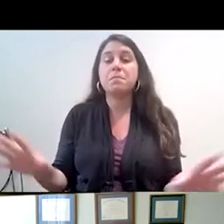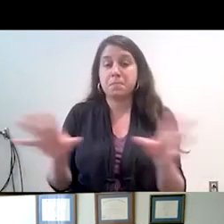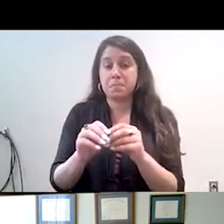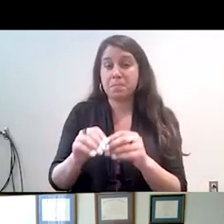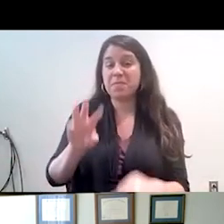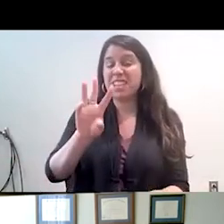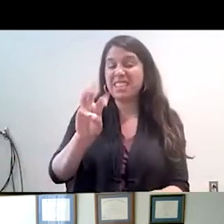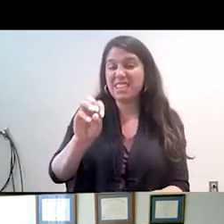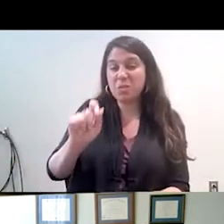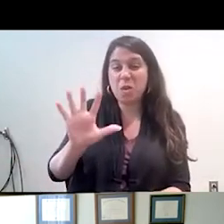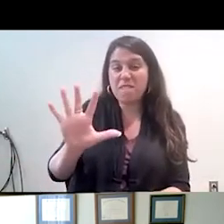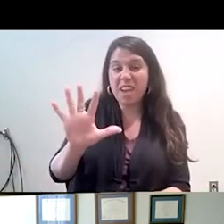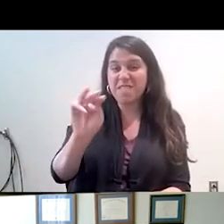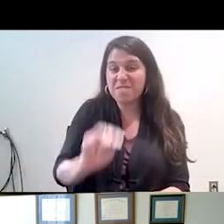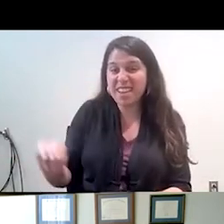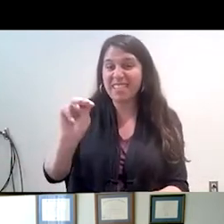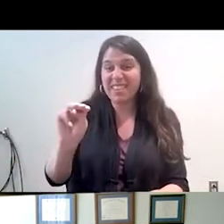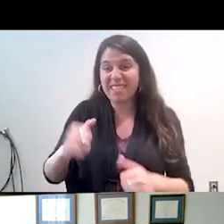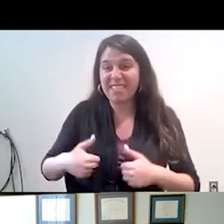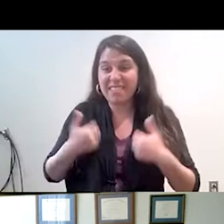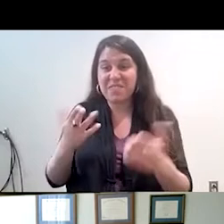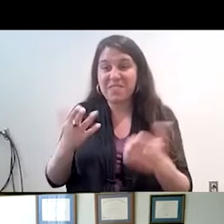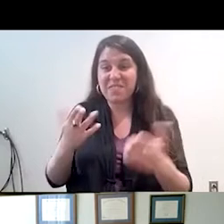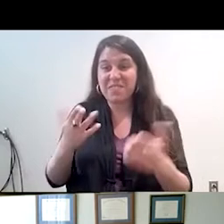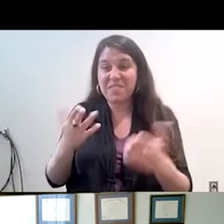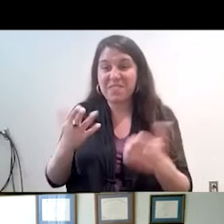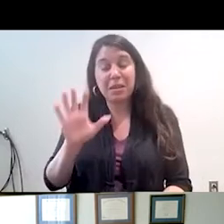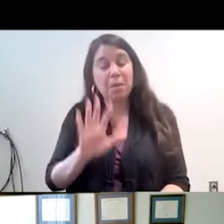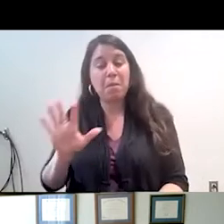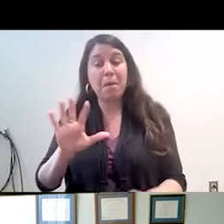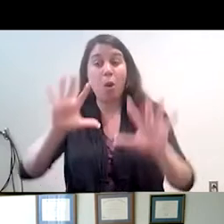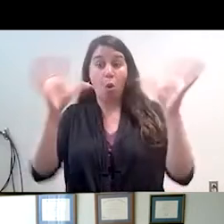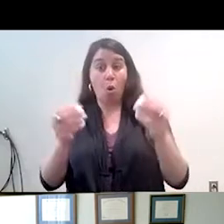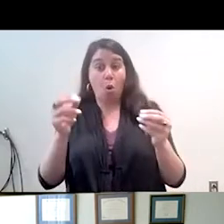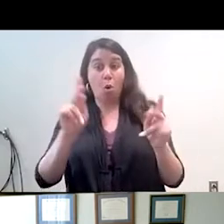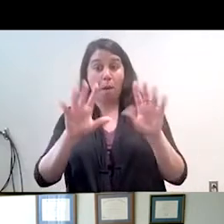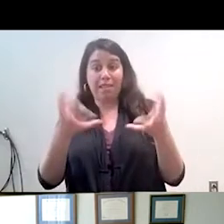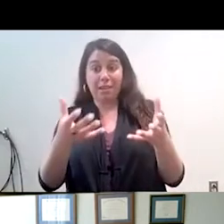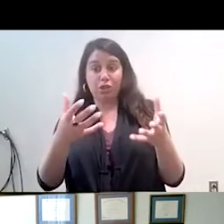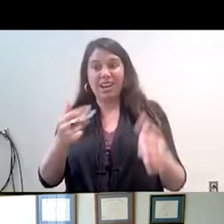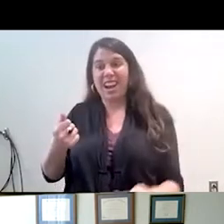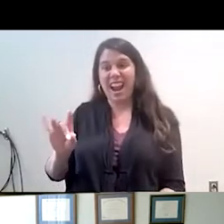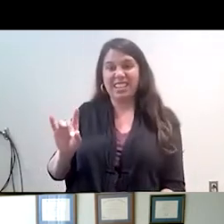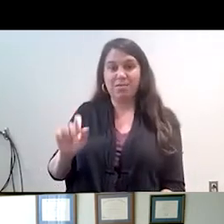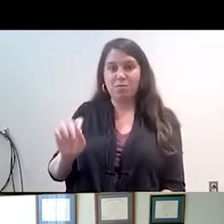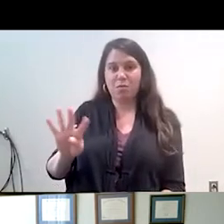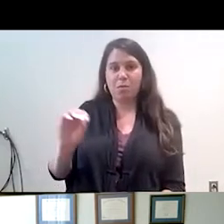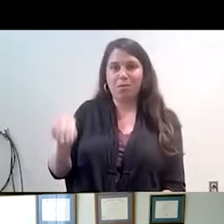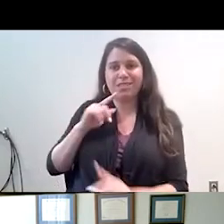living in the United States, which is roughly about 18 and a half percent of the population. The definition is problematic